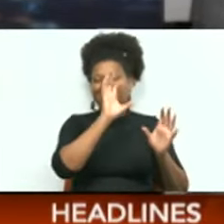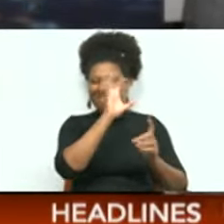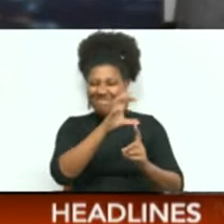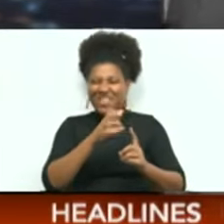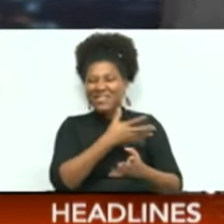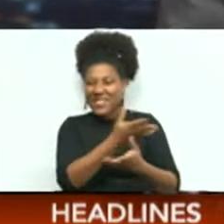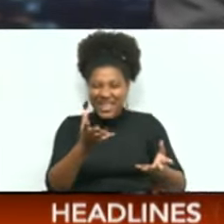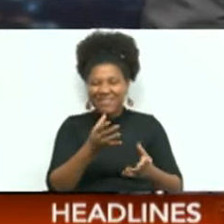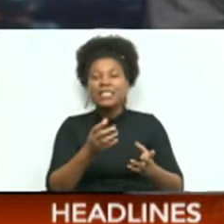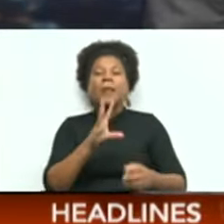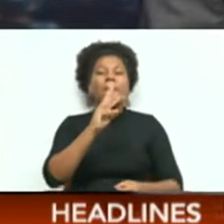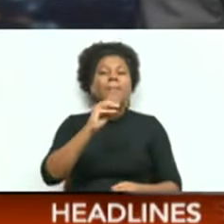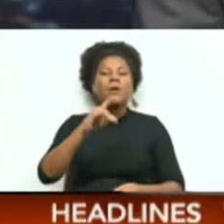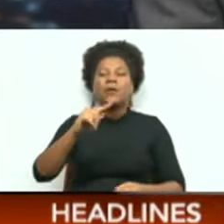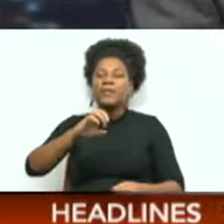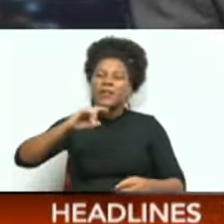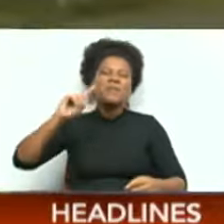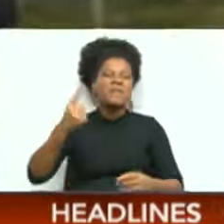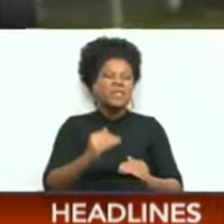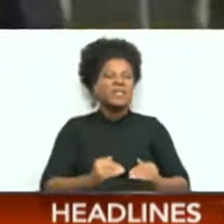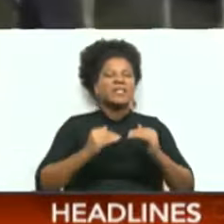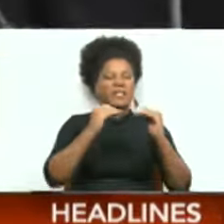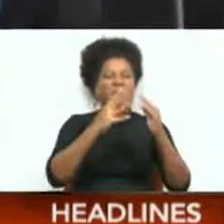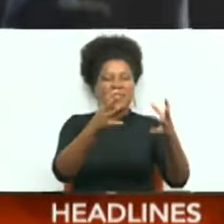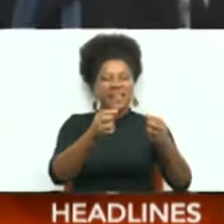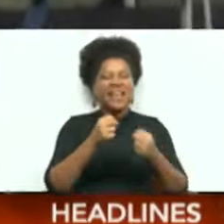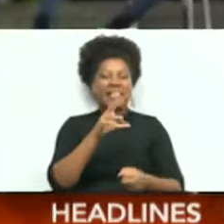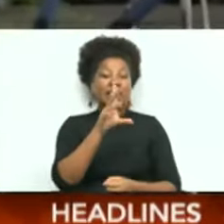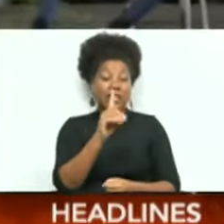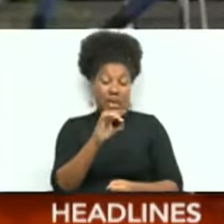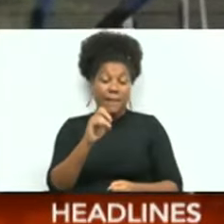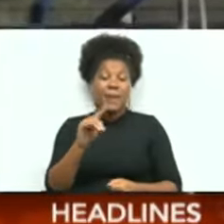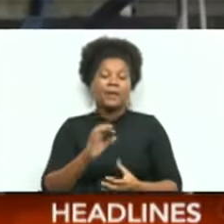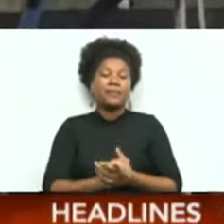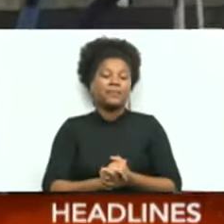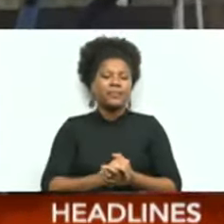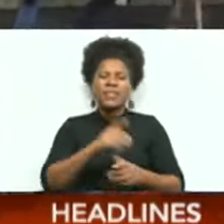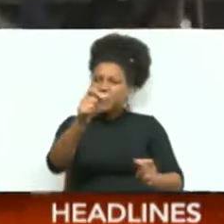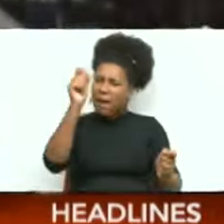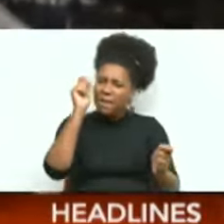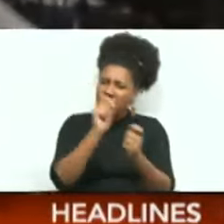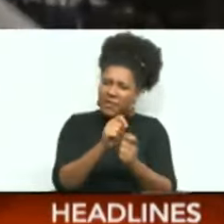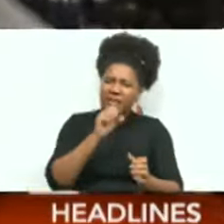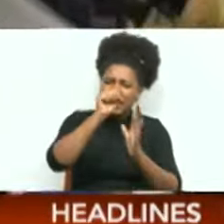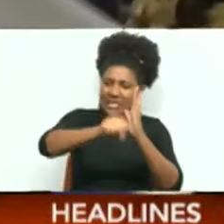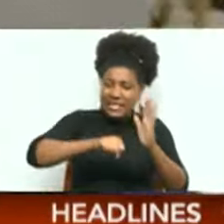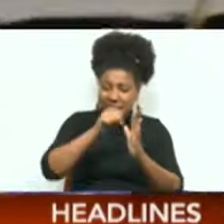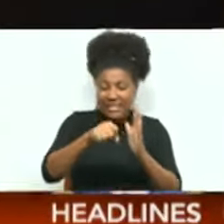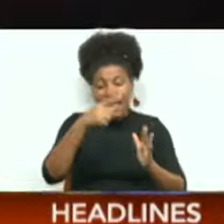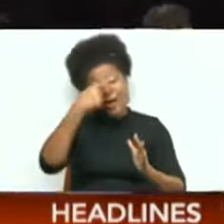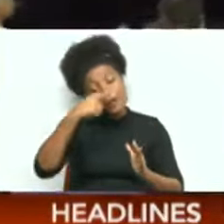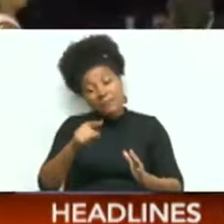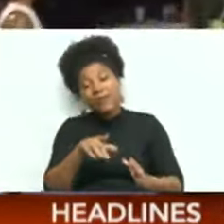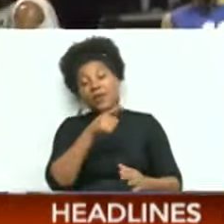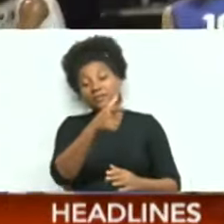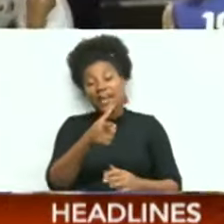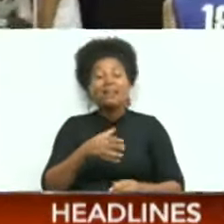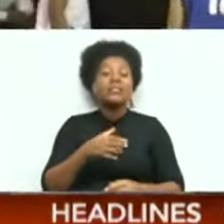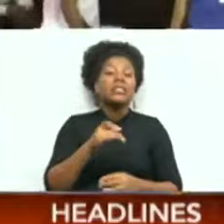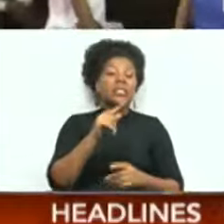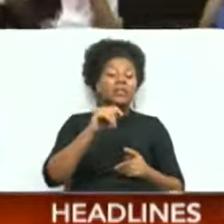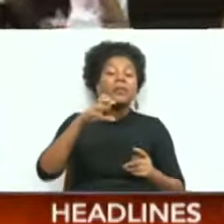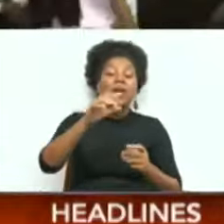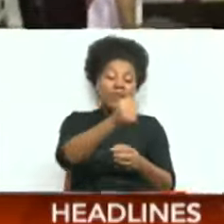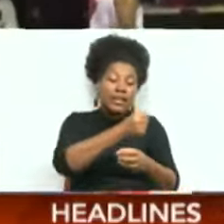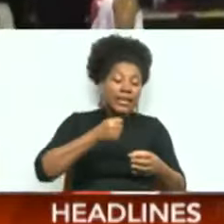the first step to claiming the double. Boasting a perfect season thus far, Spartans TT were looking to put the icing on the cake with